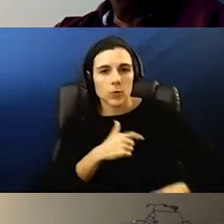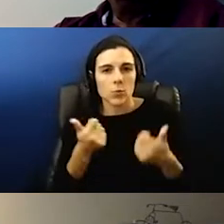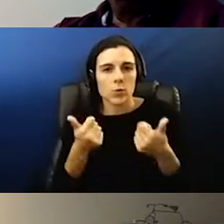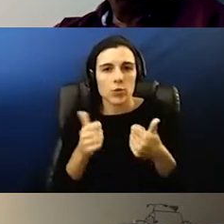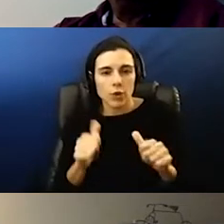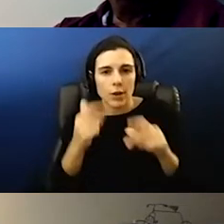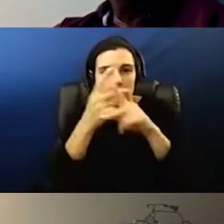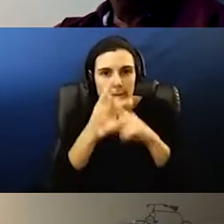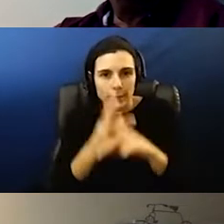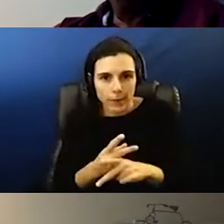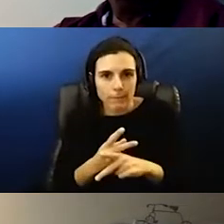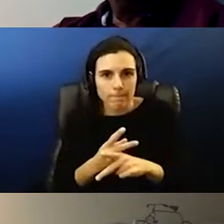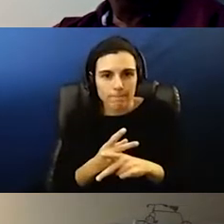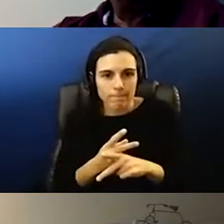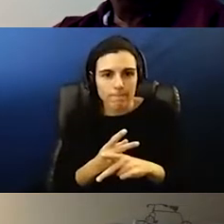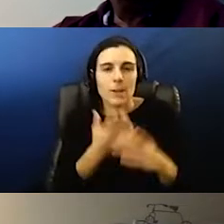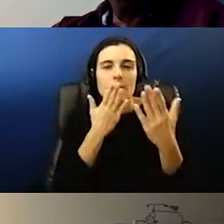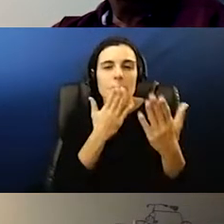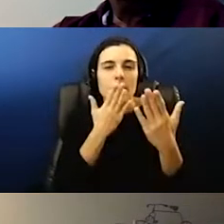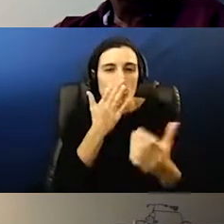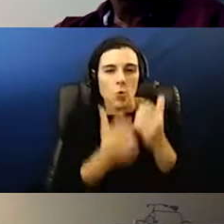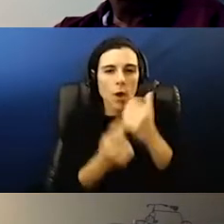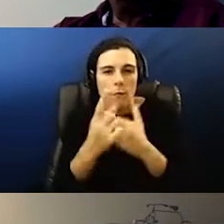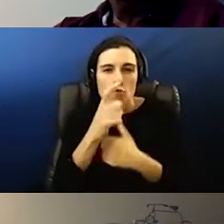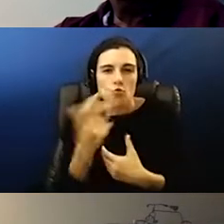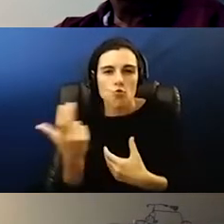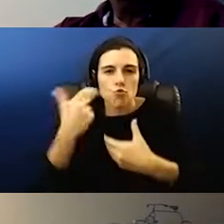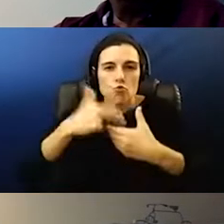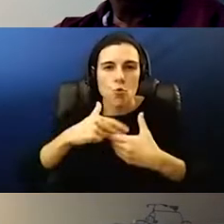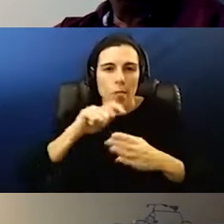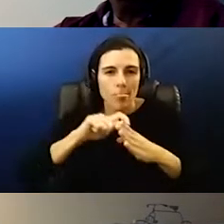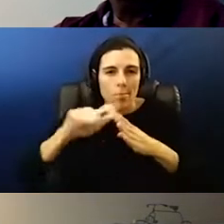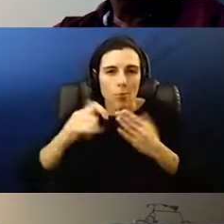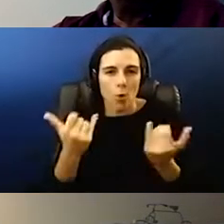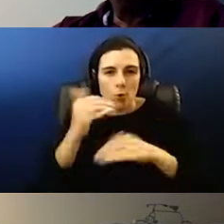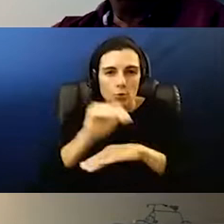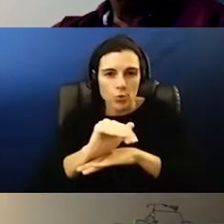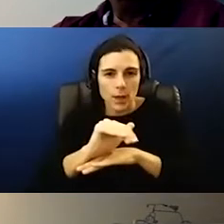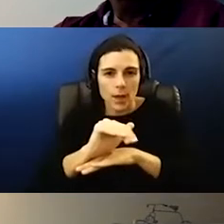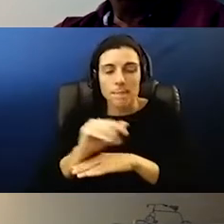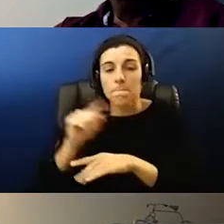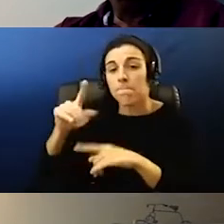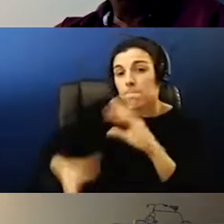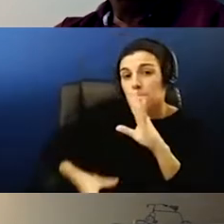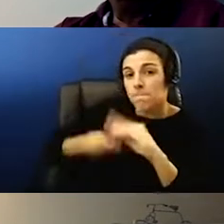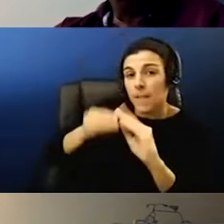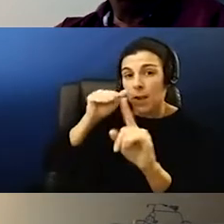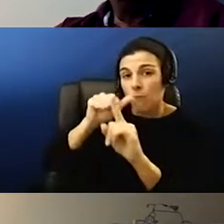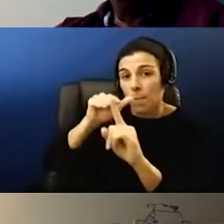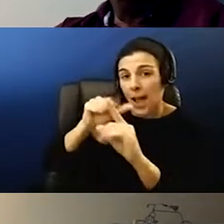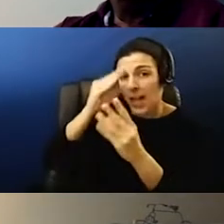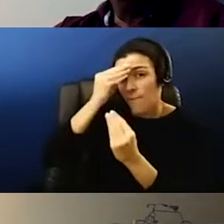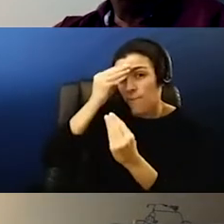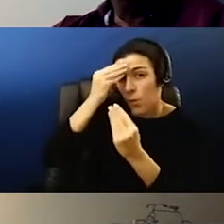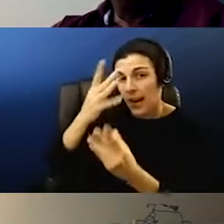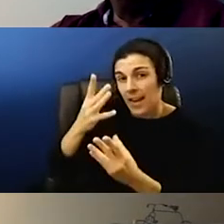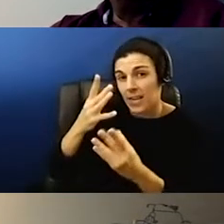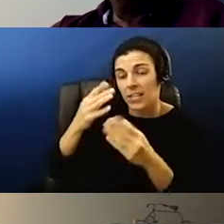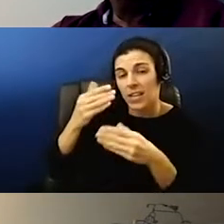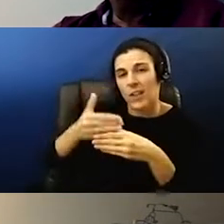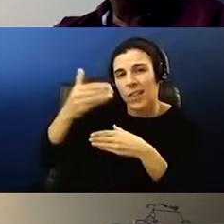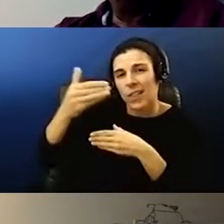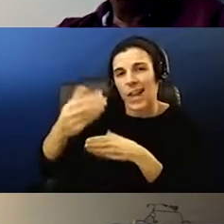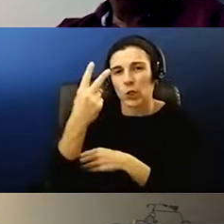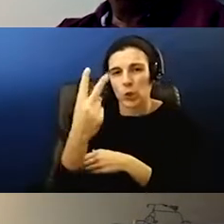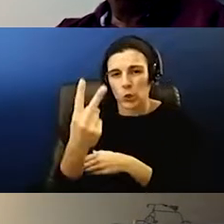so um thanks to everybody who joined the call tonight and i'll just add a reminder that the information about our our next two town